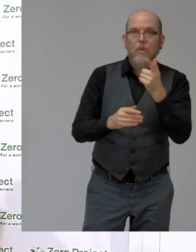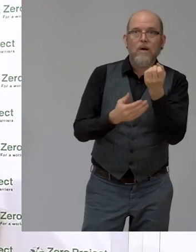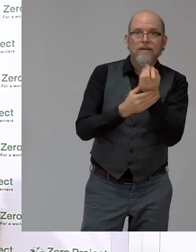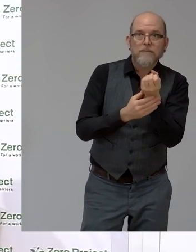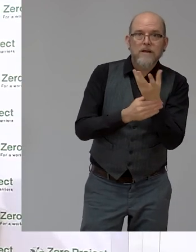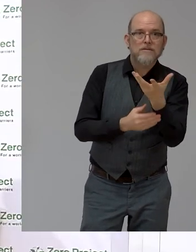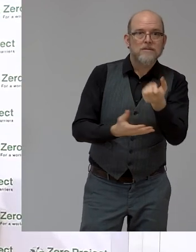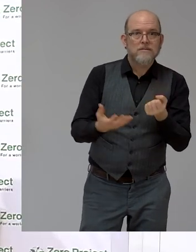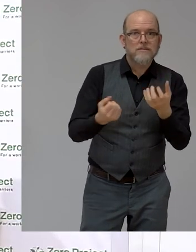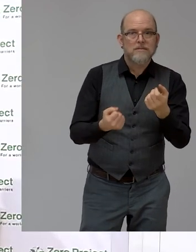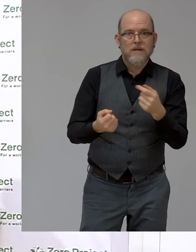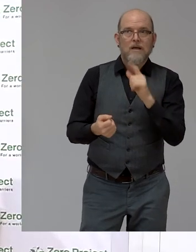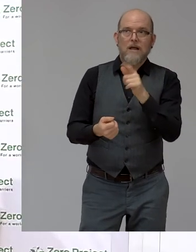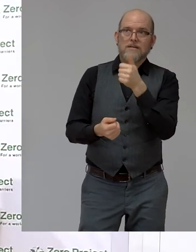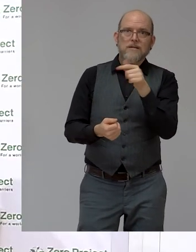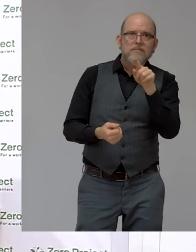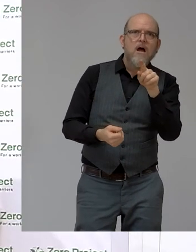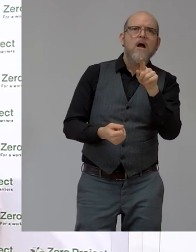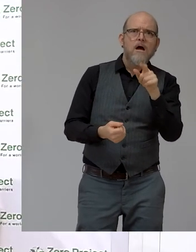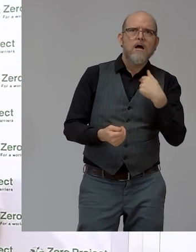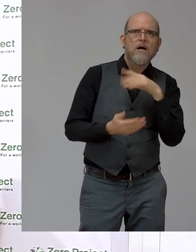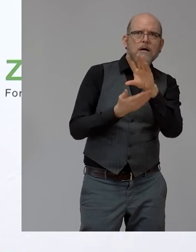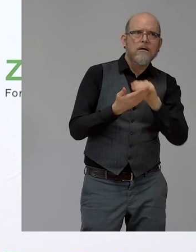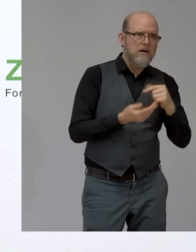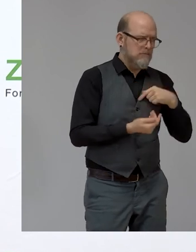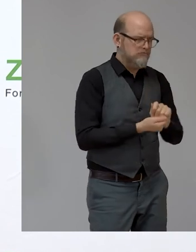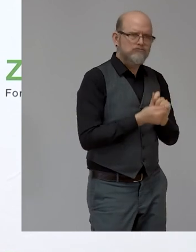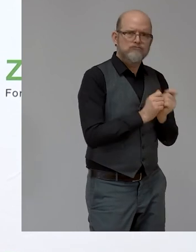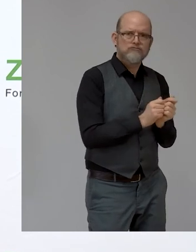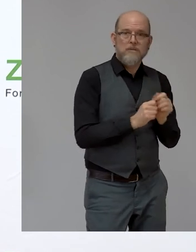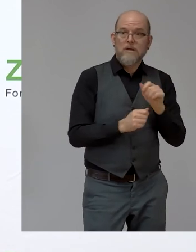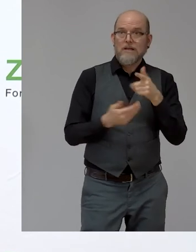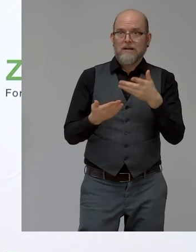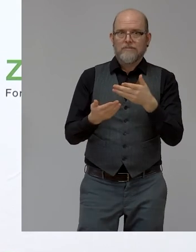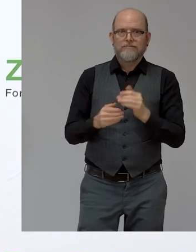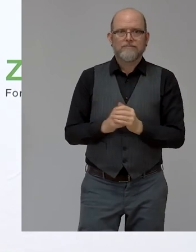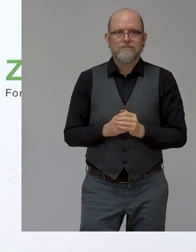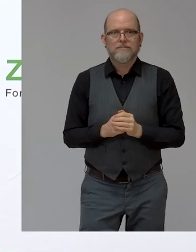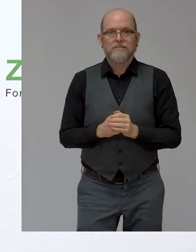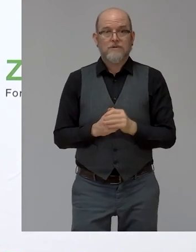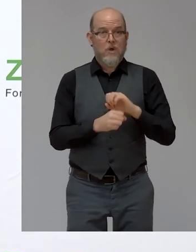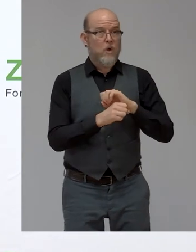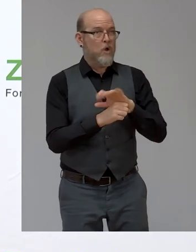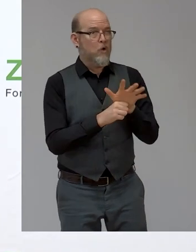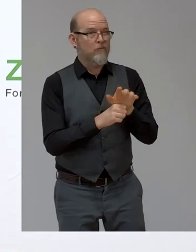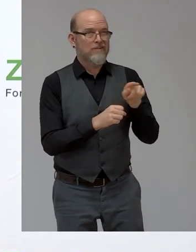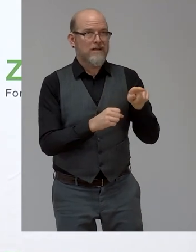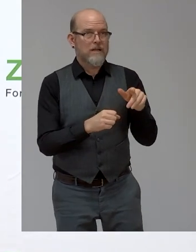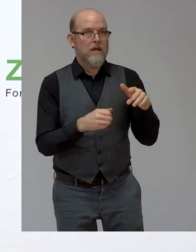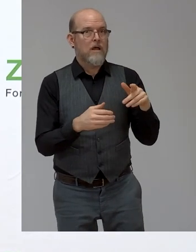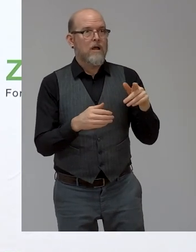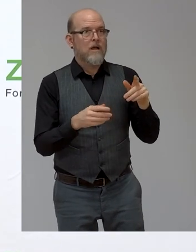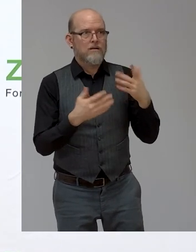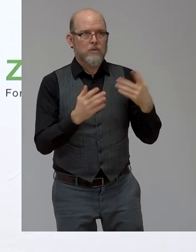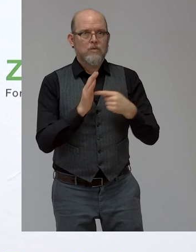Yeah. And the COVID situation forced us also to go fully digital, not only with the conference, but with the,